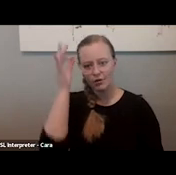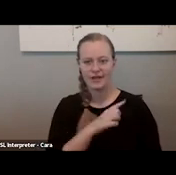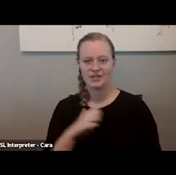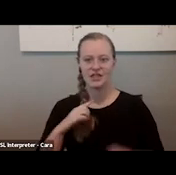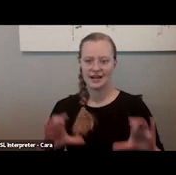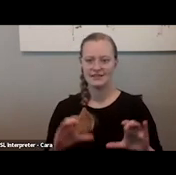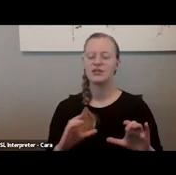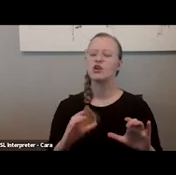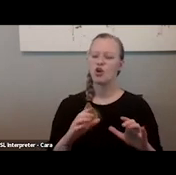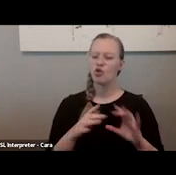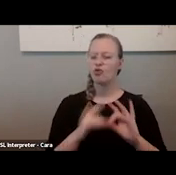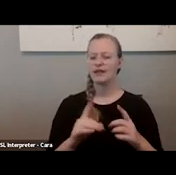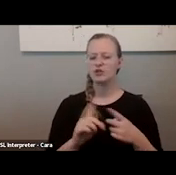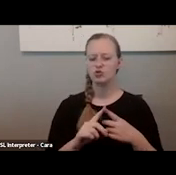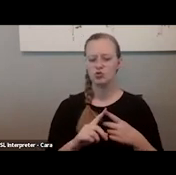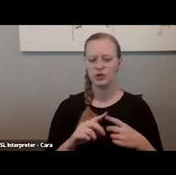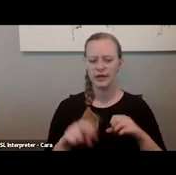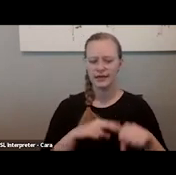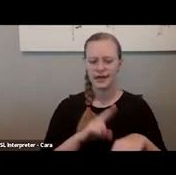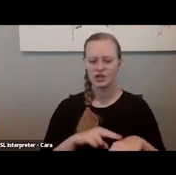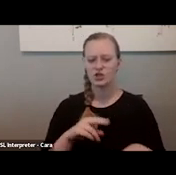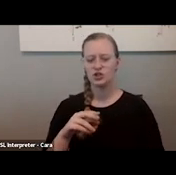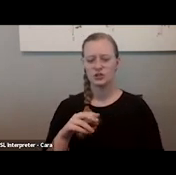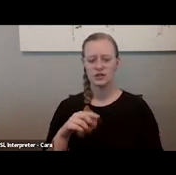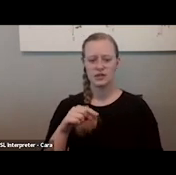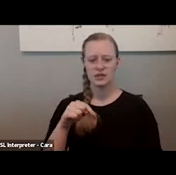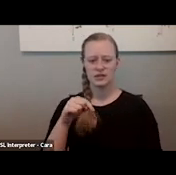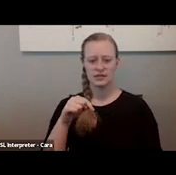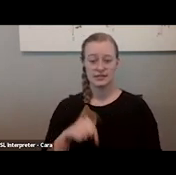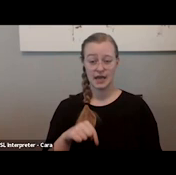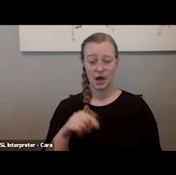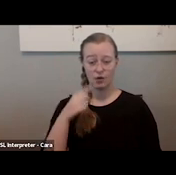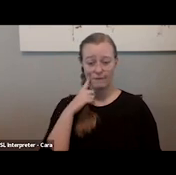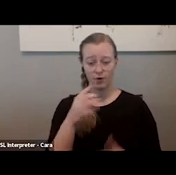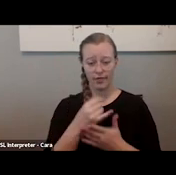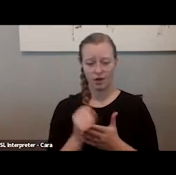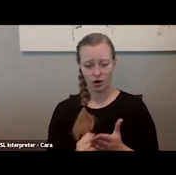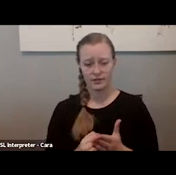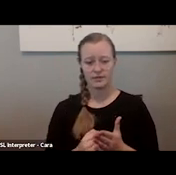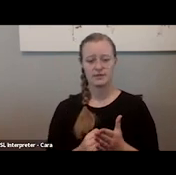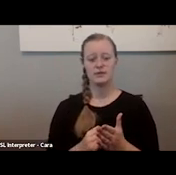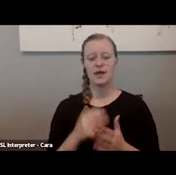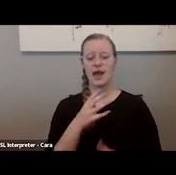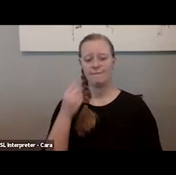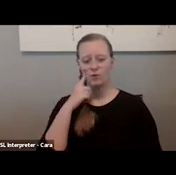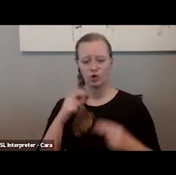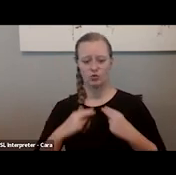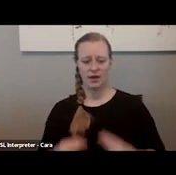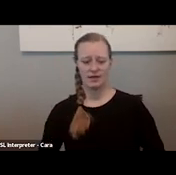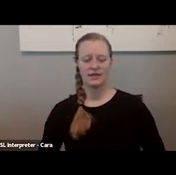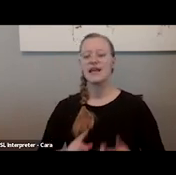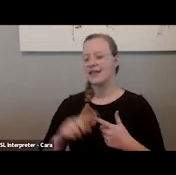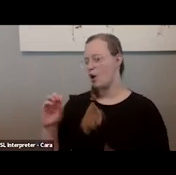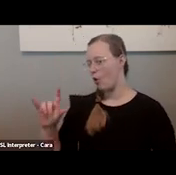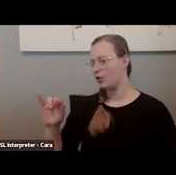going to be about the National Endowment for the Arts and National Endowment for the Humanities, which I'll cover. And then my colleague, Olivia, will cover the arts and education funding. And we're going to